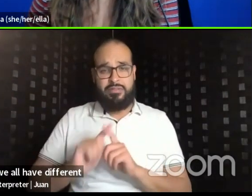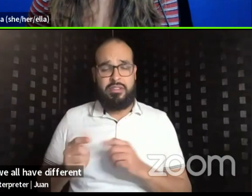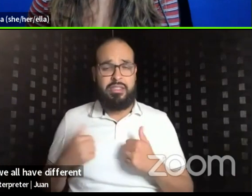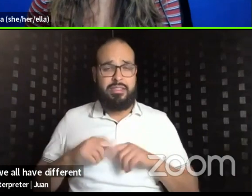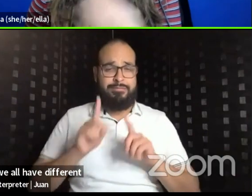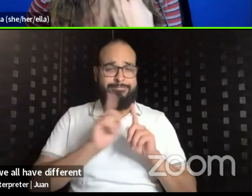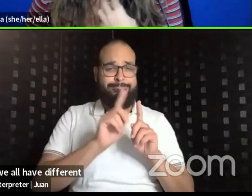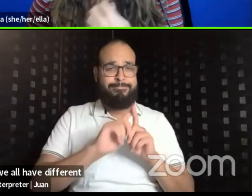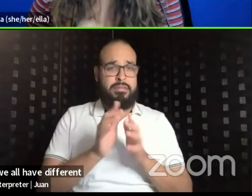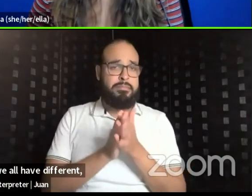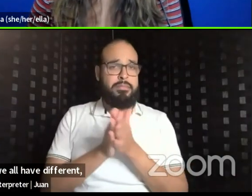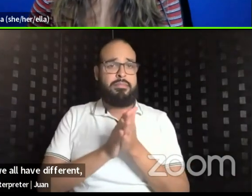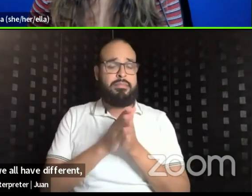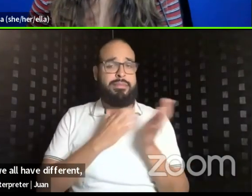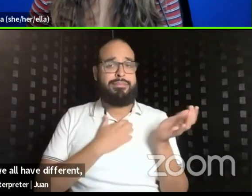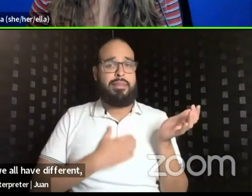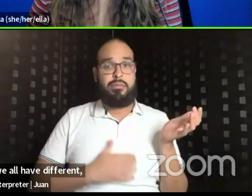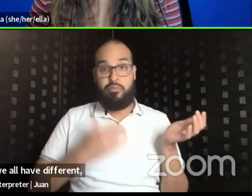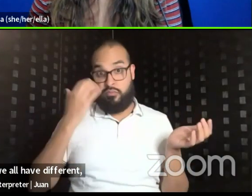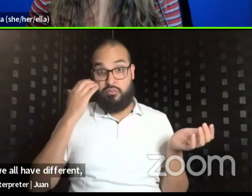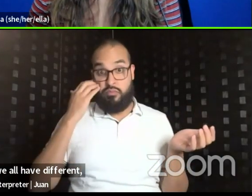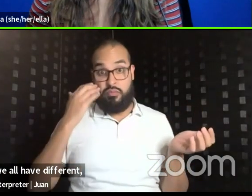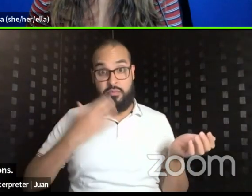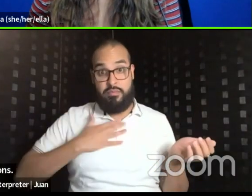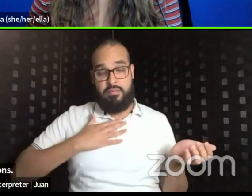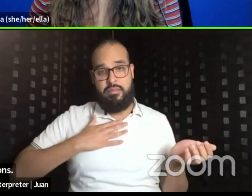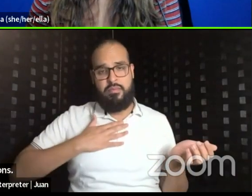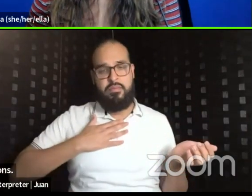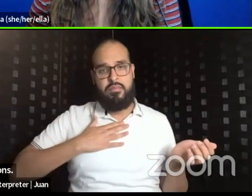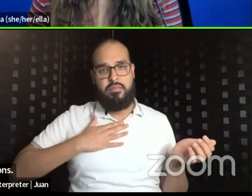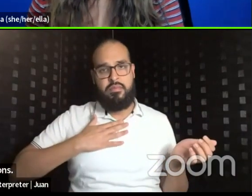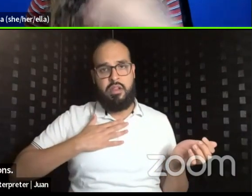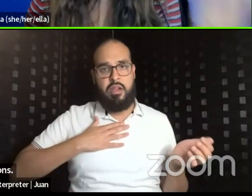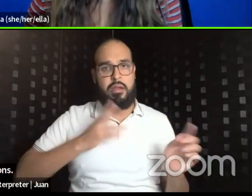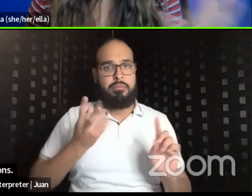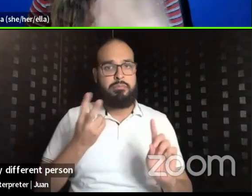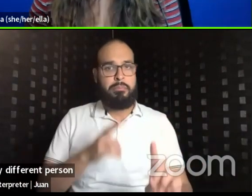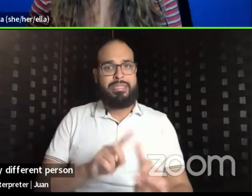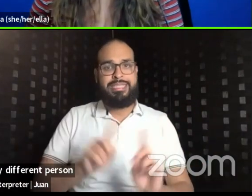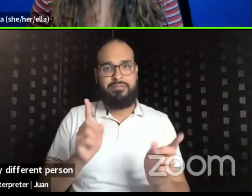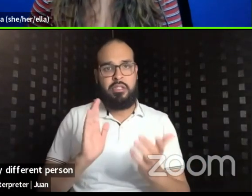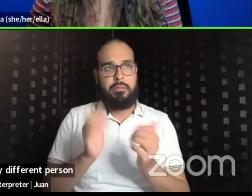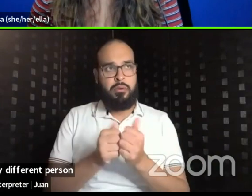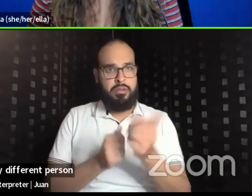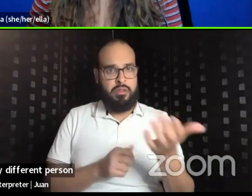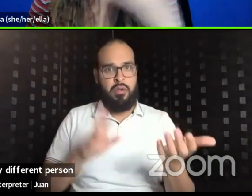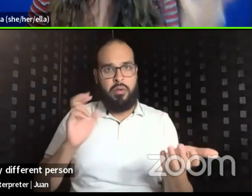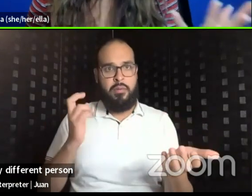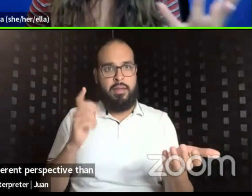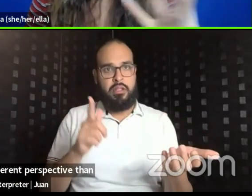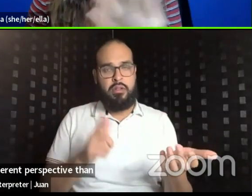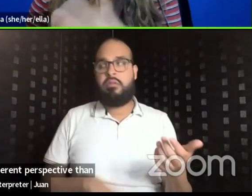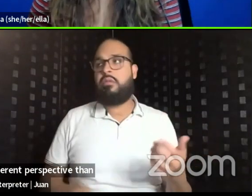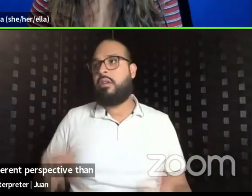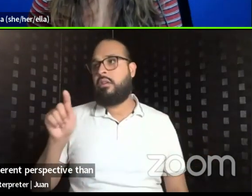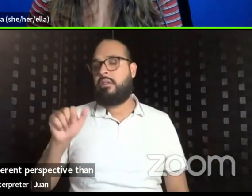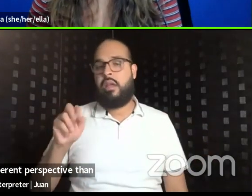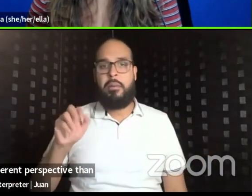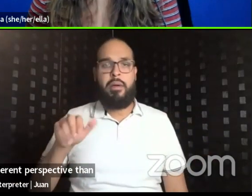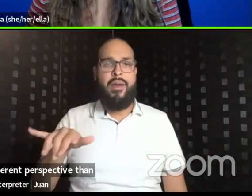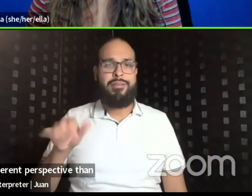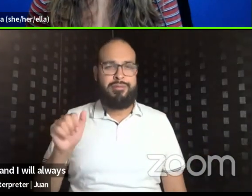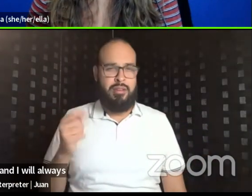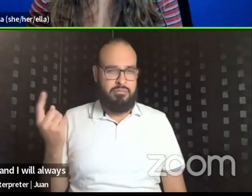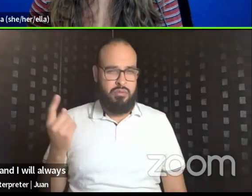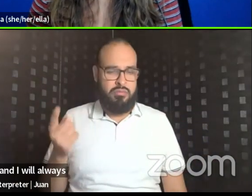Um, you know, I come from a very different, um, perspective than Rachel does and, and Tamania. And I